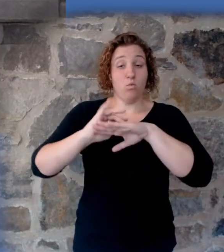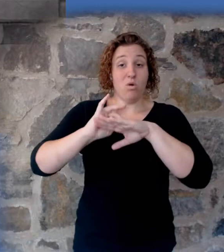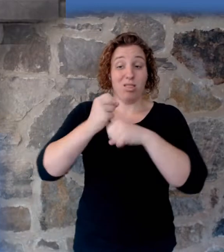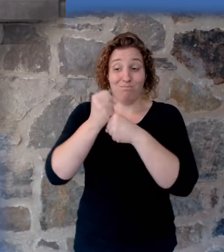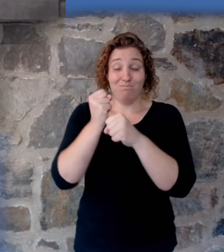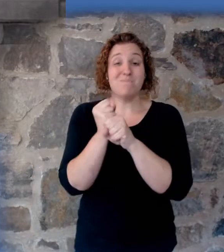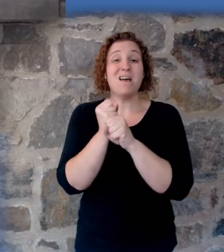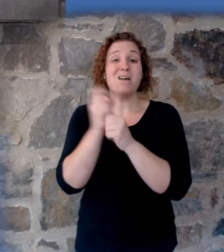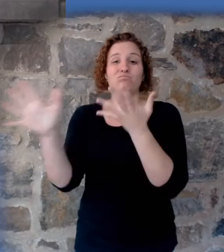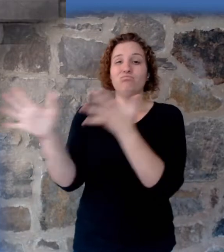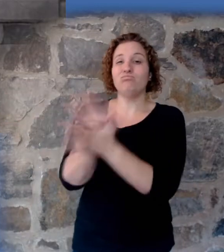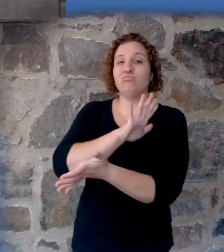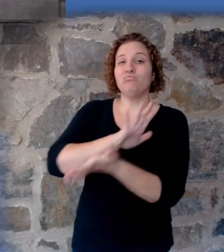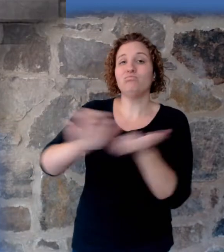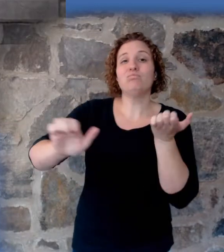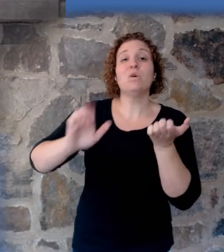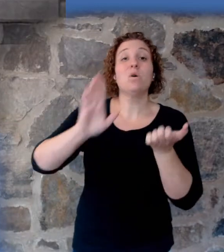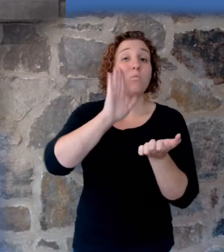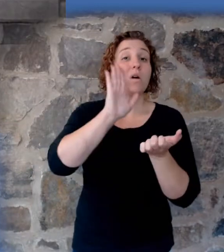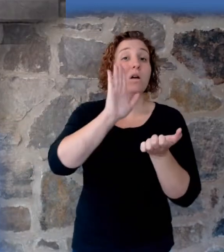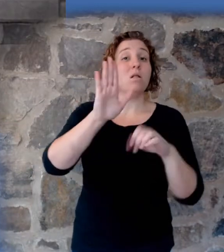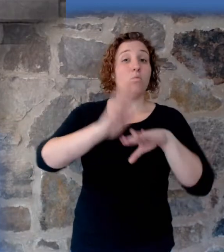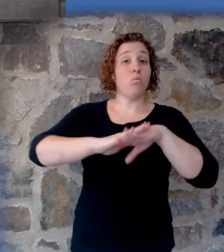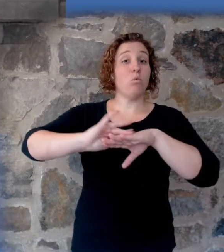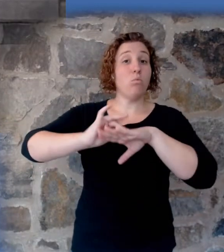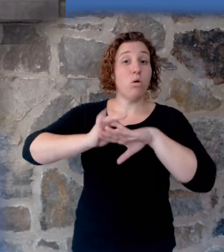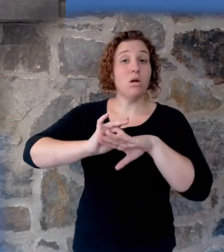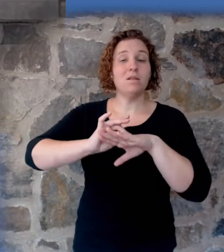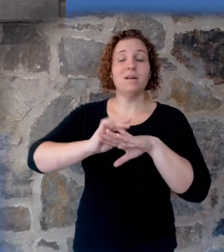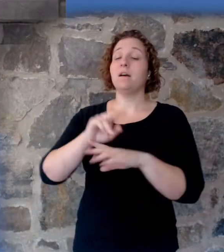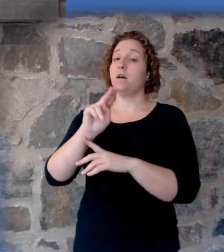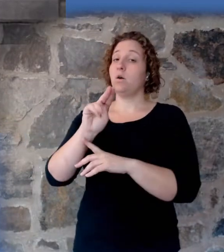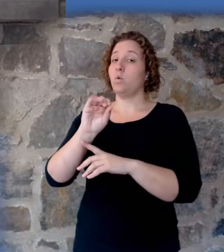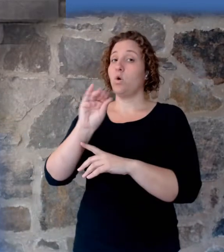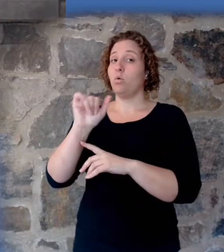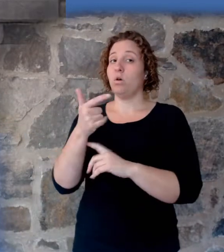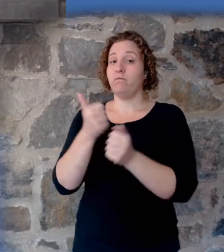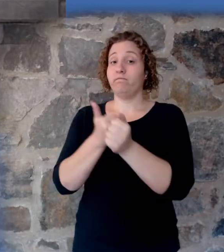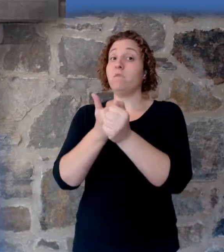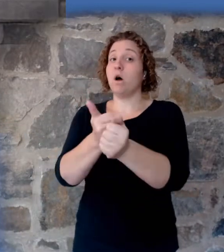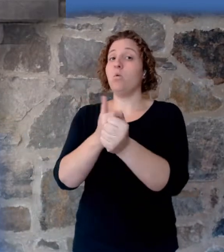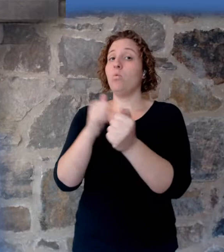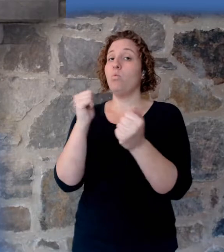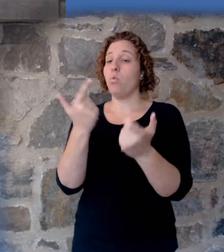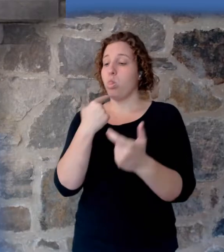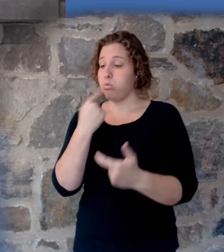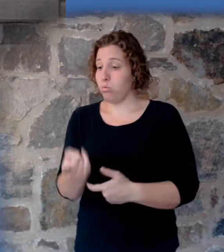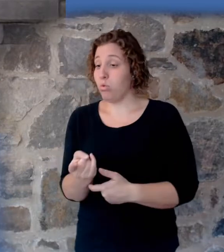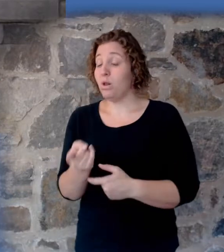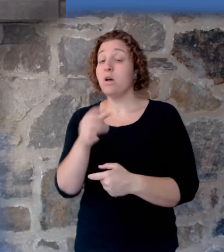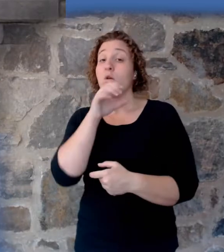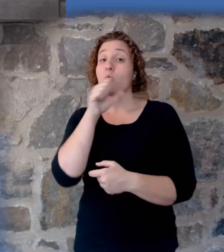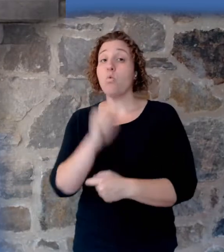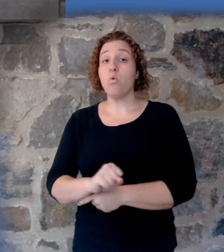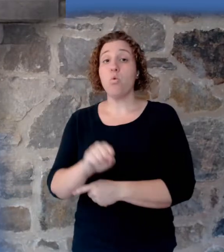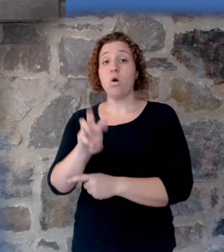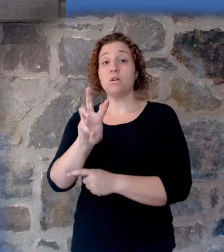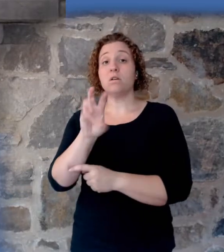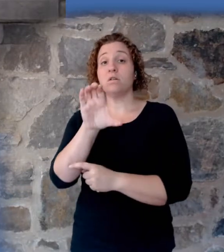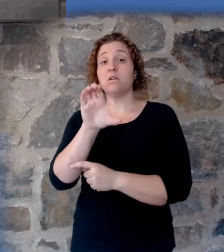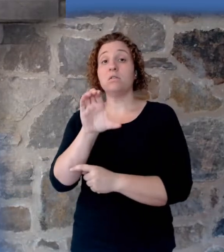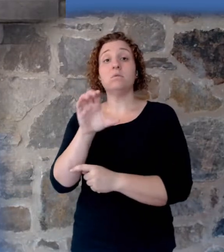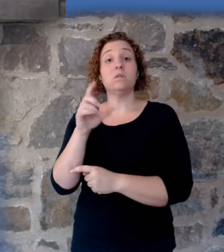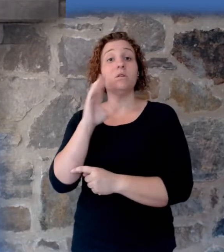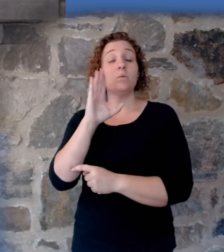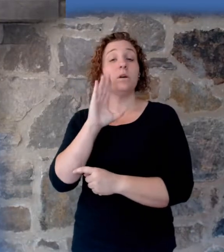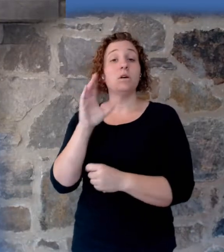the earth. And Noah did according to all that the Lord commanded him. And Noah was six hundred years old when the flood of waters was upon